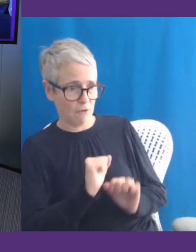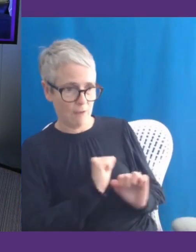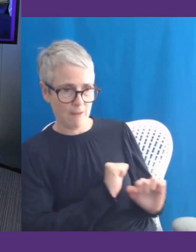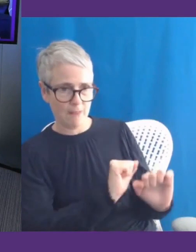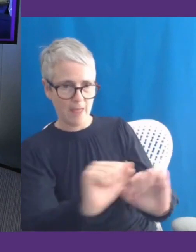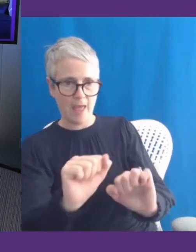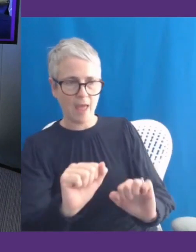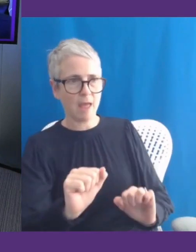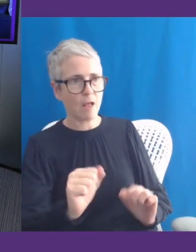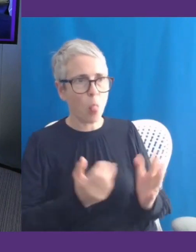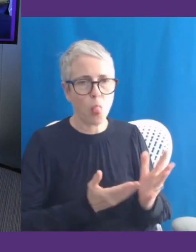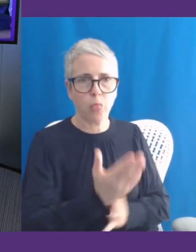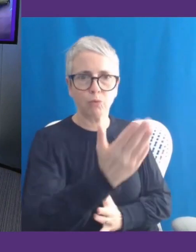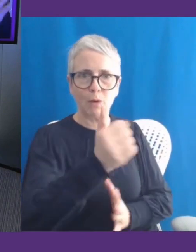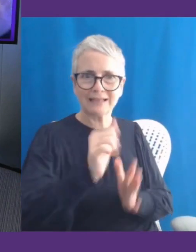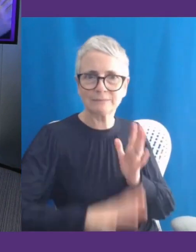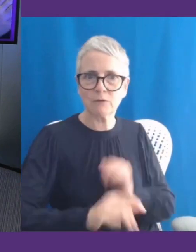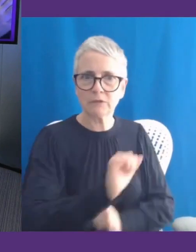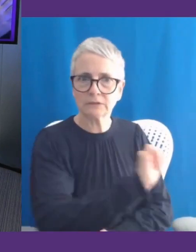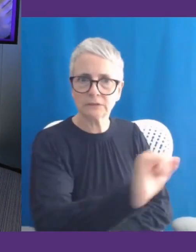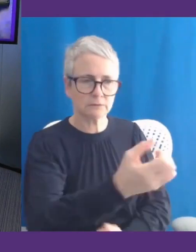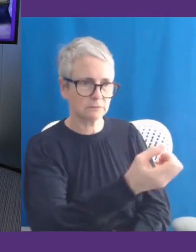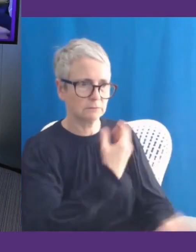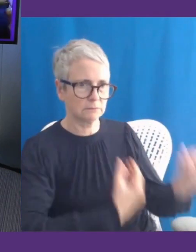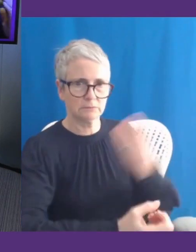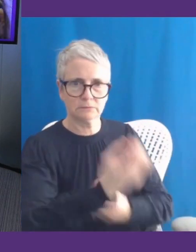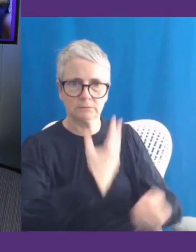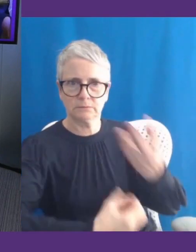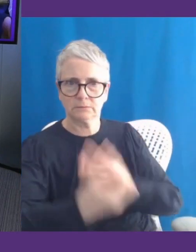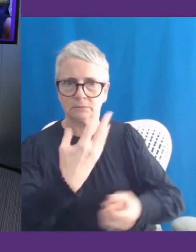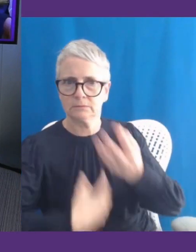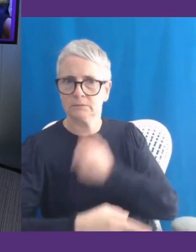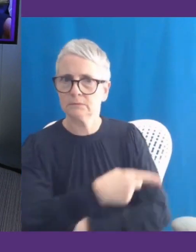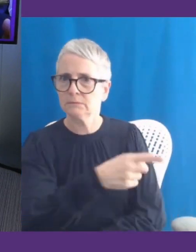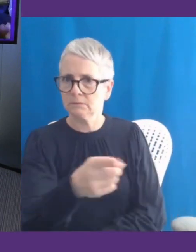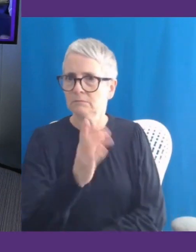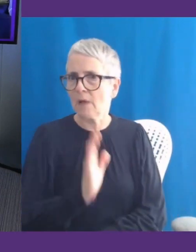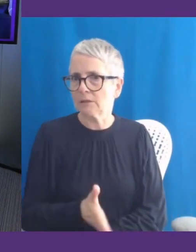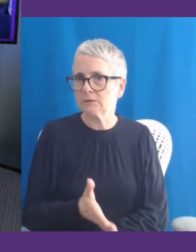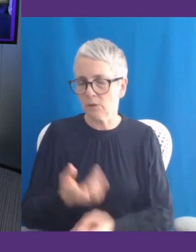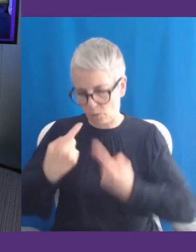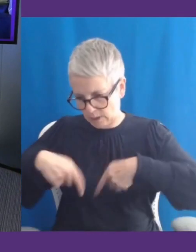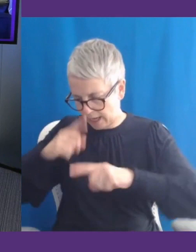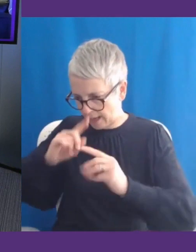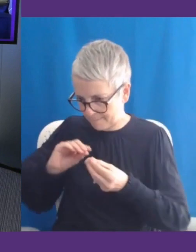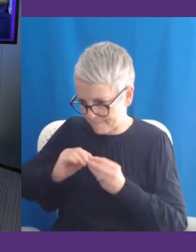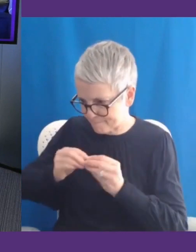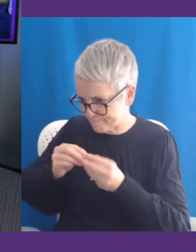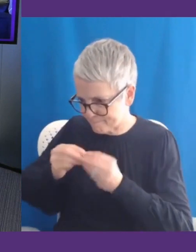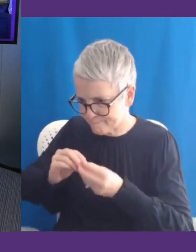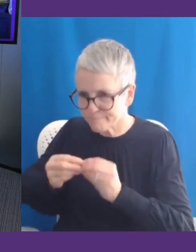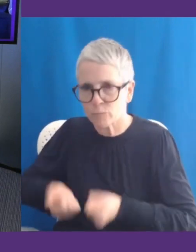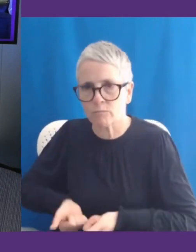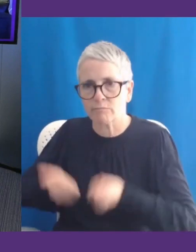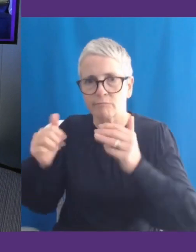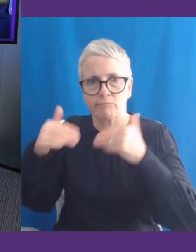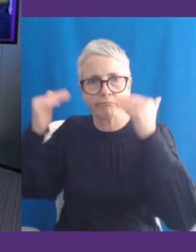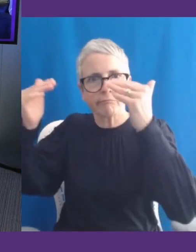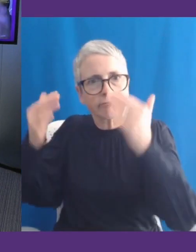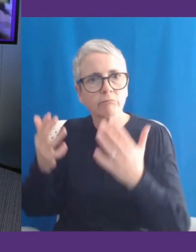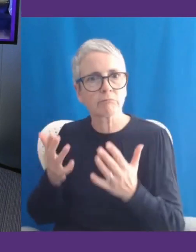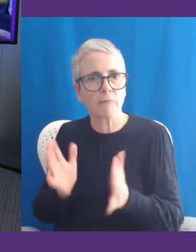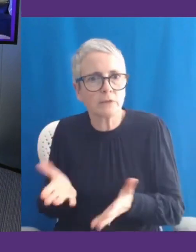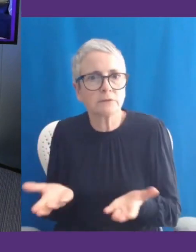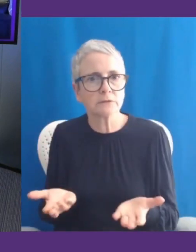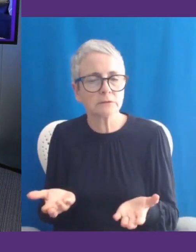and that expertise to drive policy, to drive good technology and to be in the community making sure that